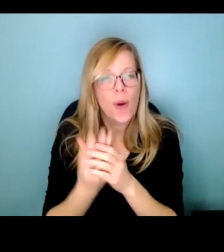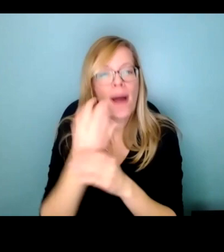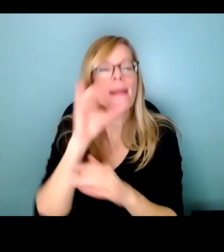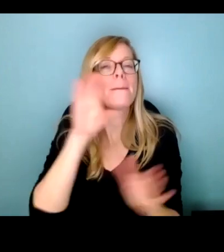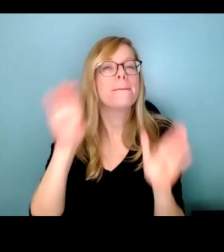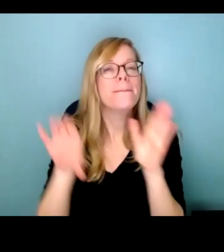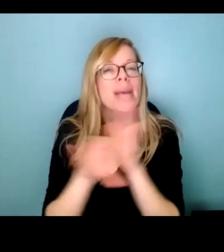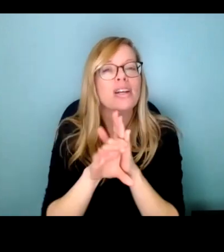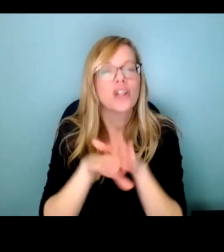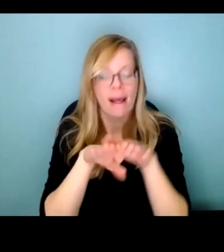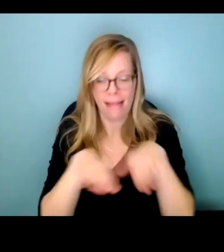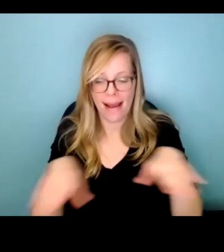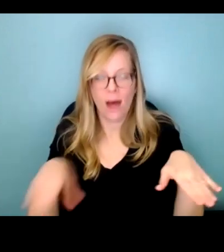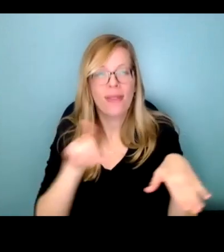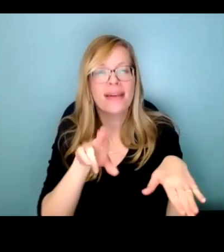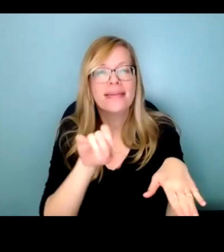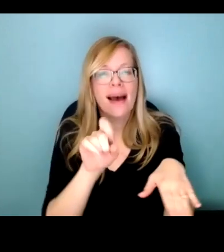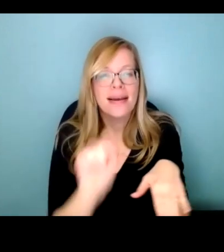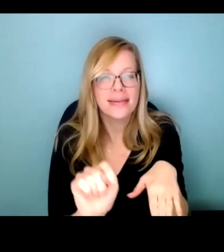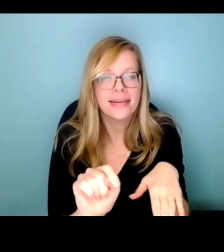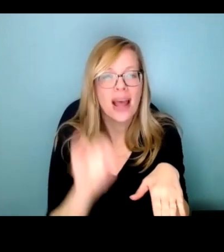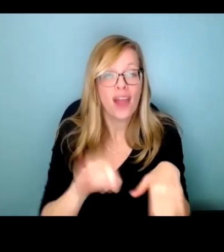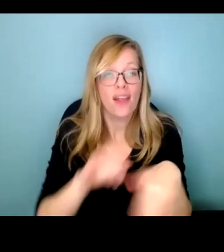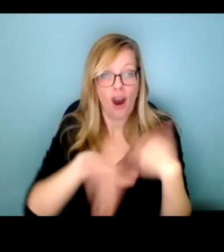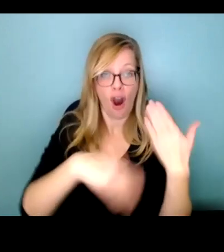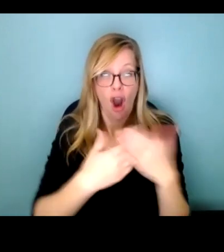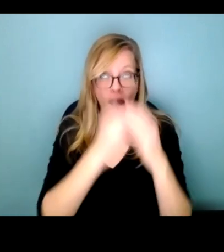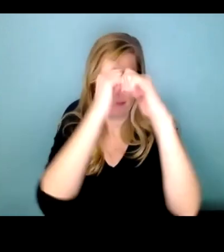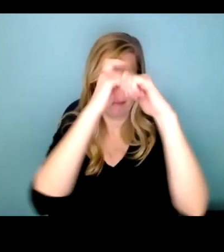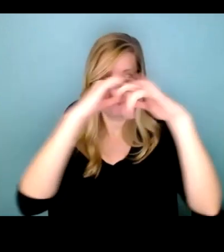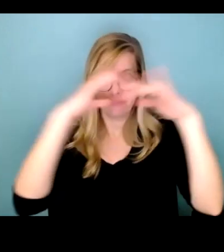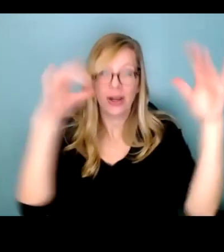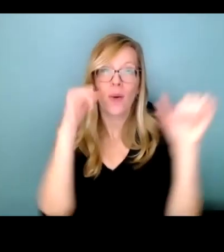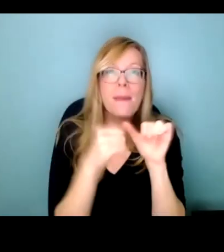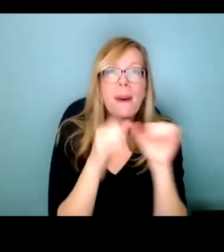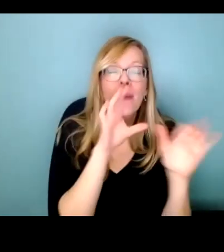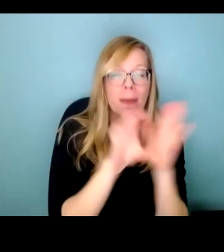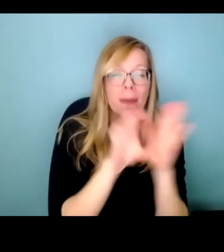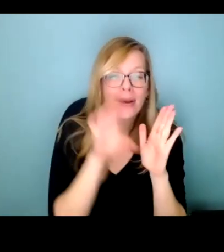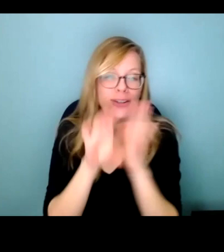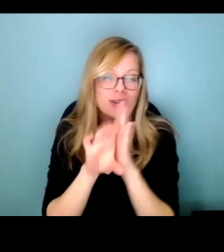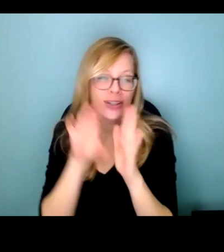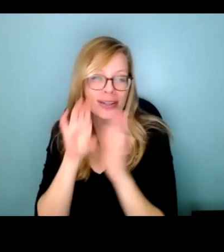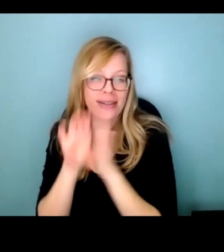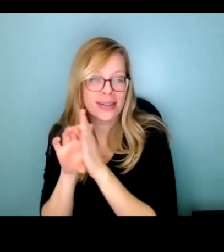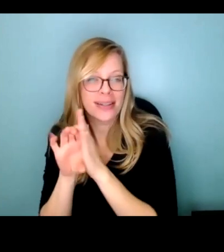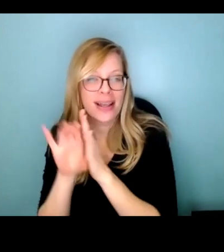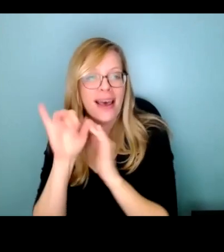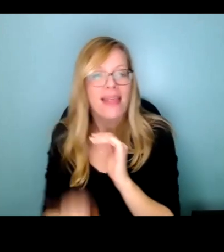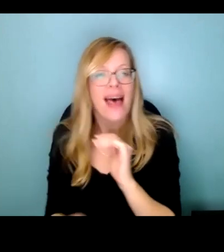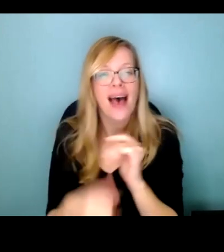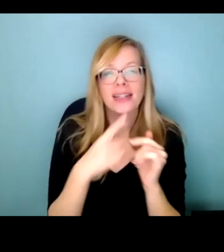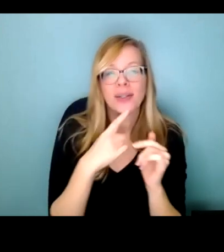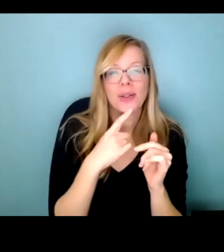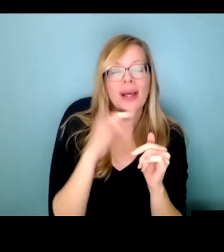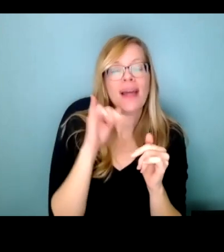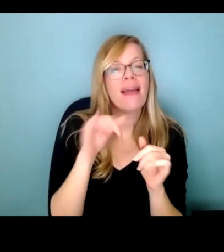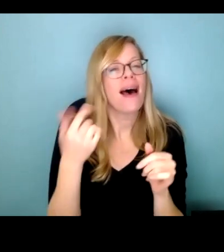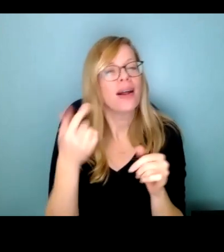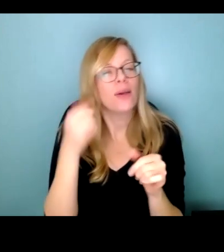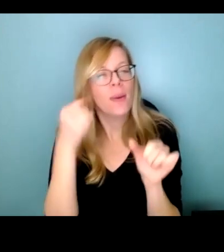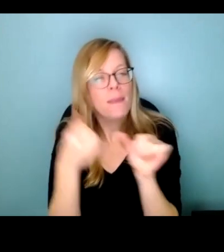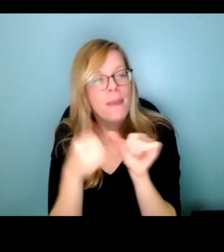dust put them all together one stitch at a time a little out of line saying do you